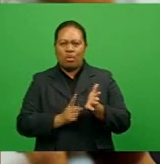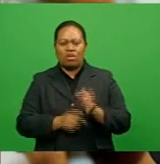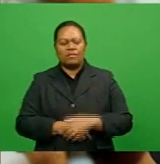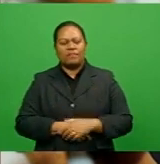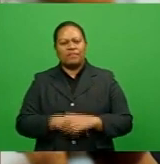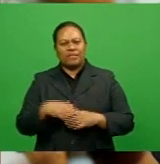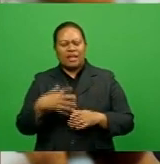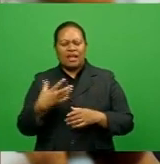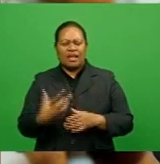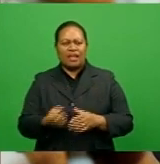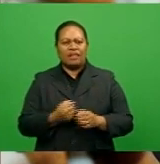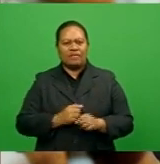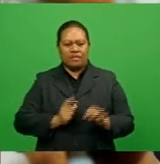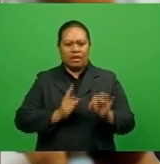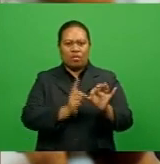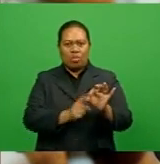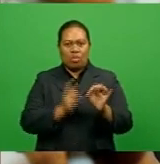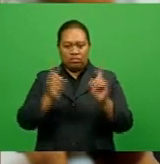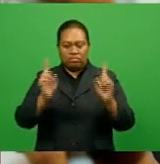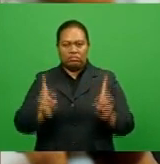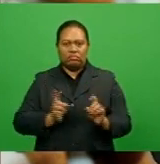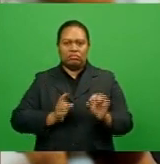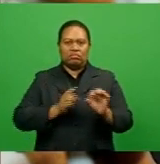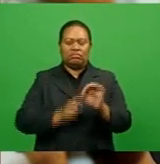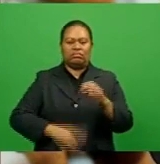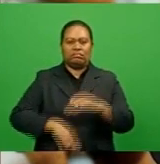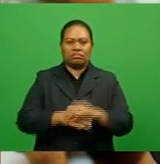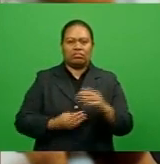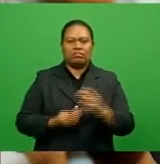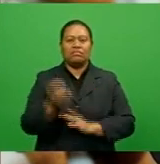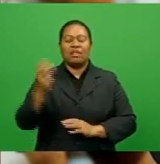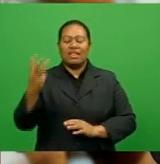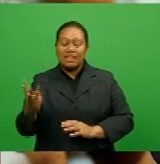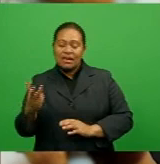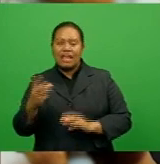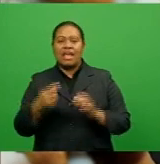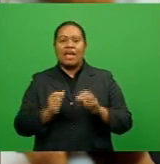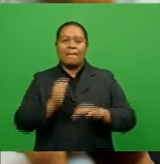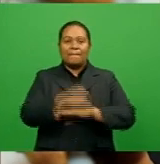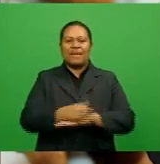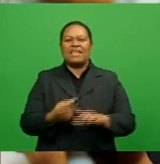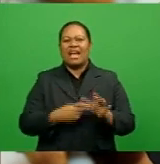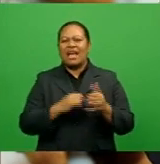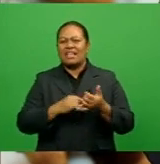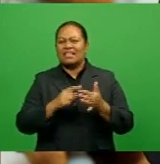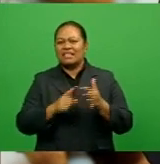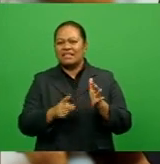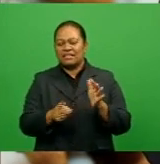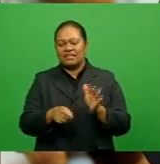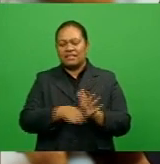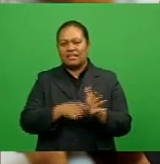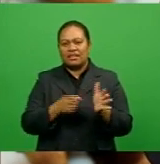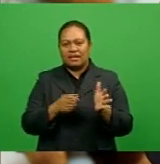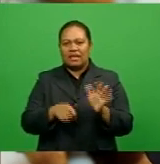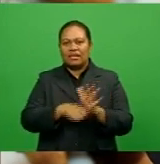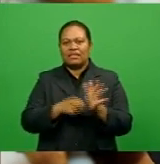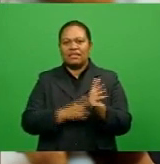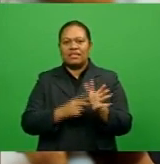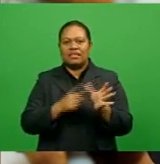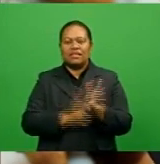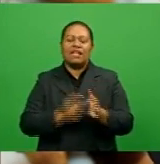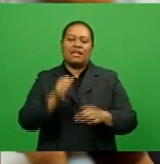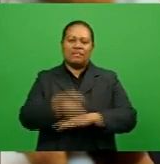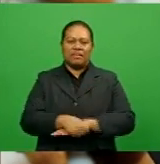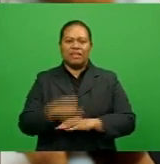a home debut goal as the champions beat Arsenal 3-1 in the Premier League this morning. The Reds demonstrated their determination